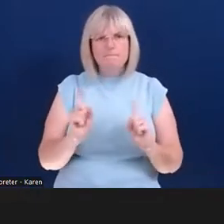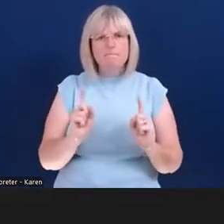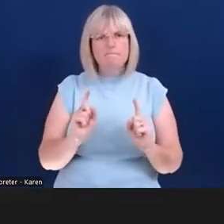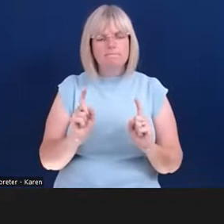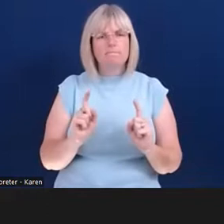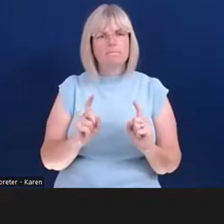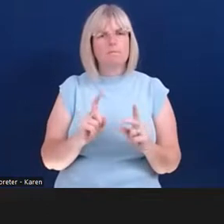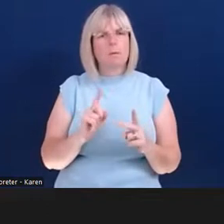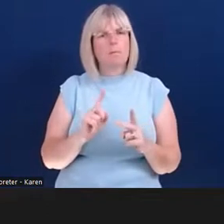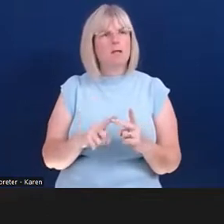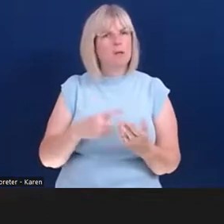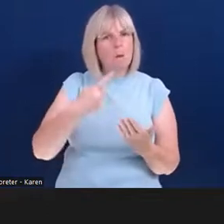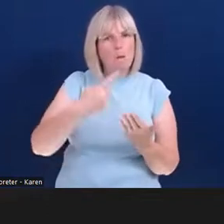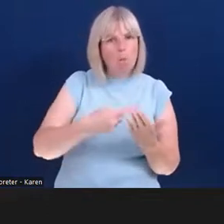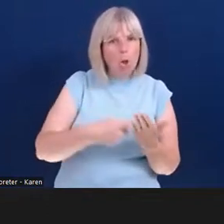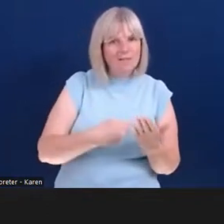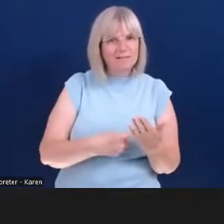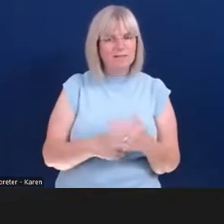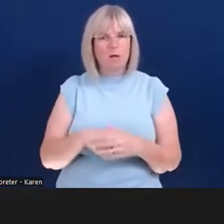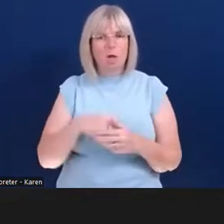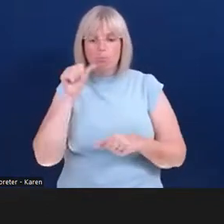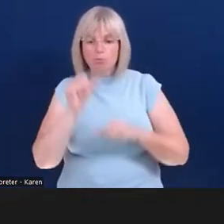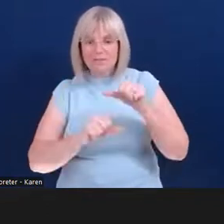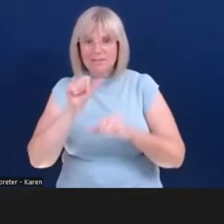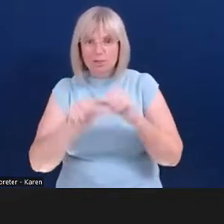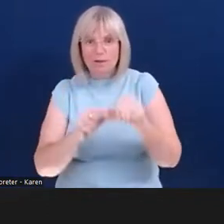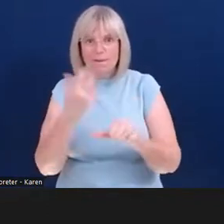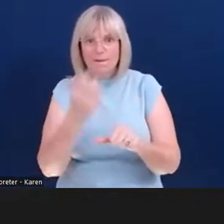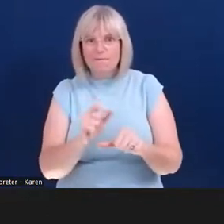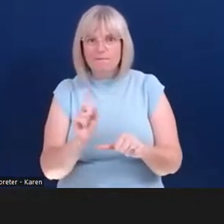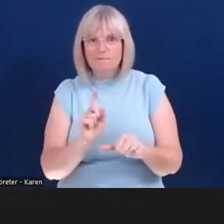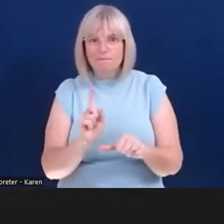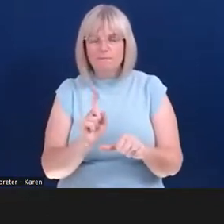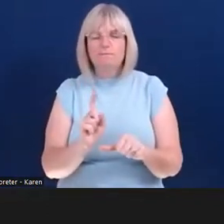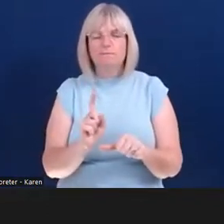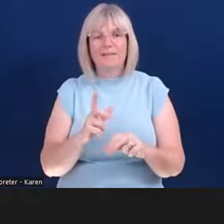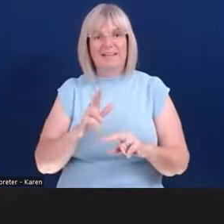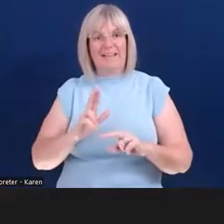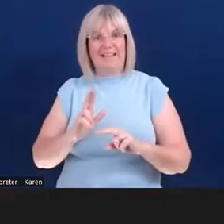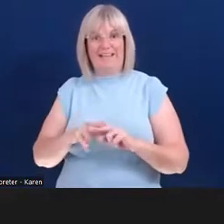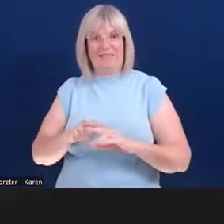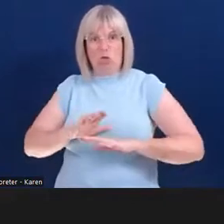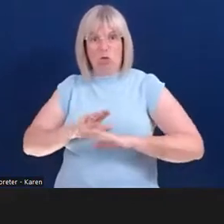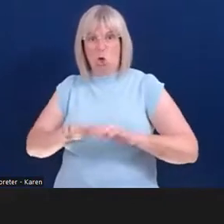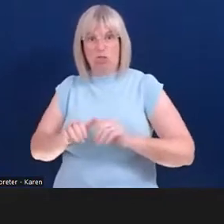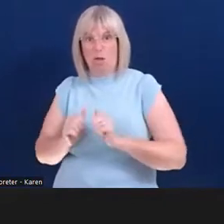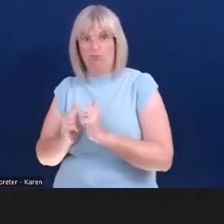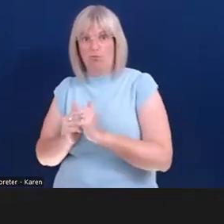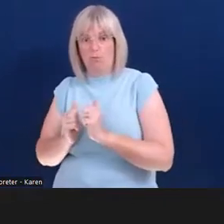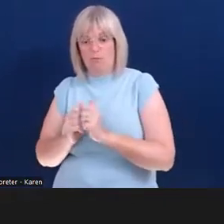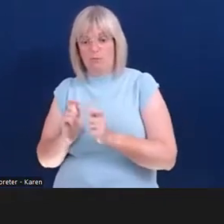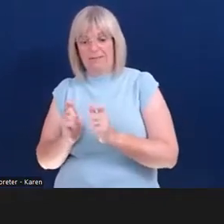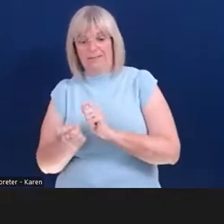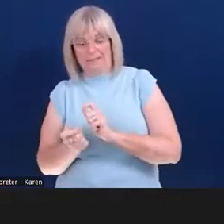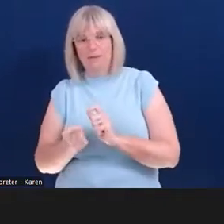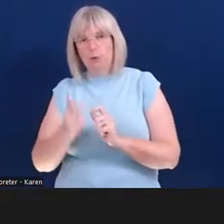what policies and procedures we have that could be, if they weren't adapted appropriately, could be seen as discriminatory against someone with a disability. So